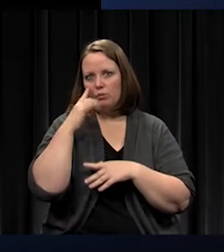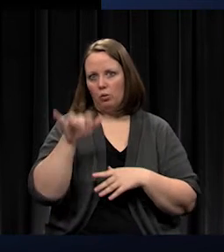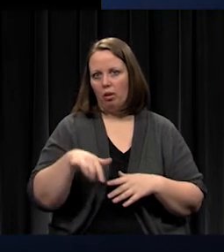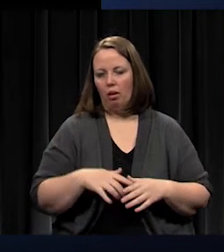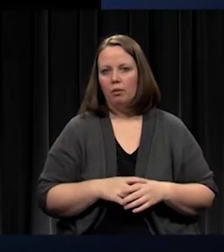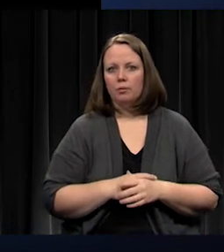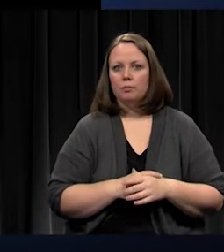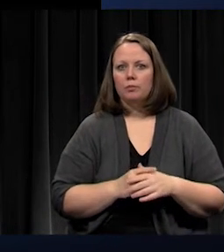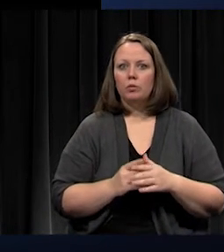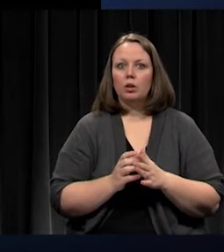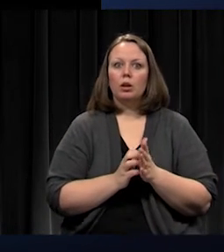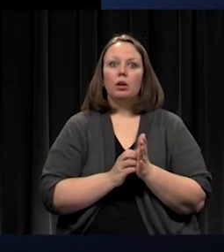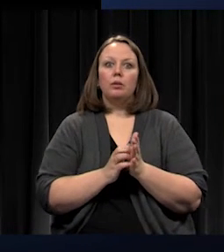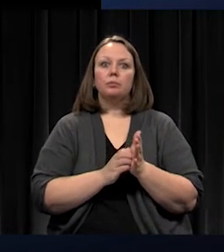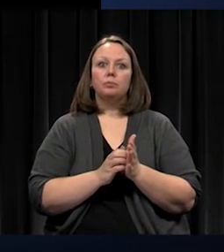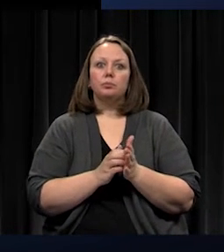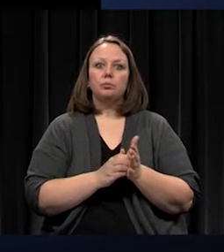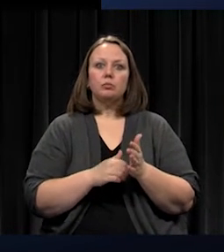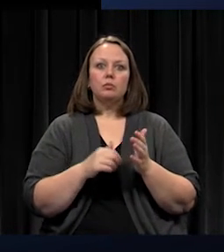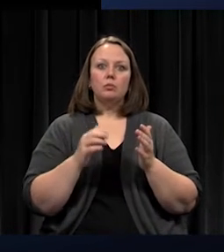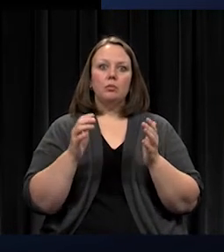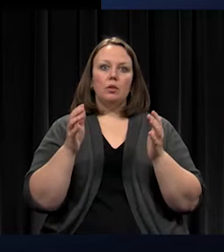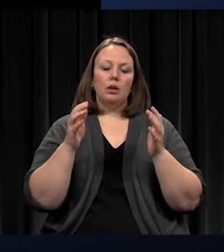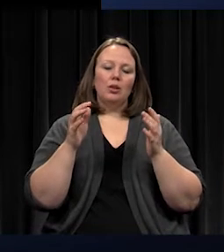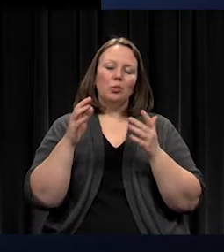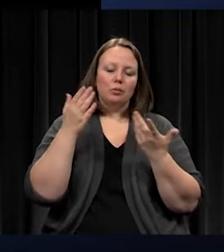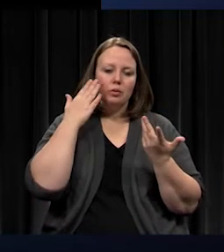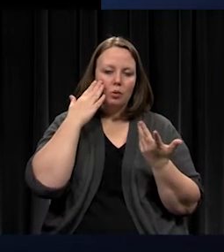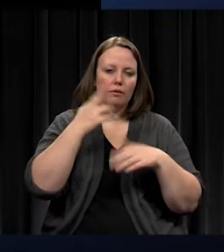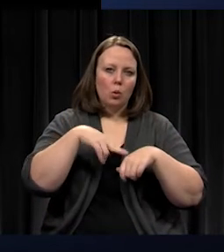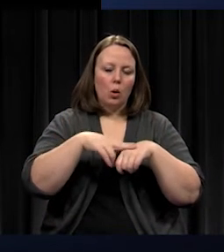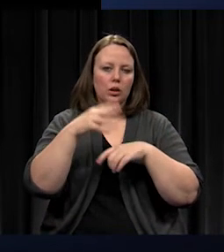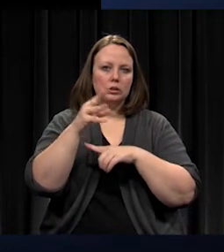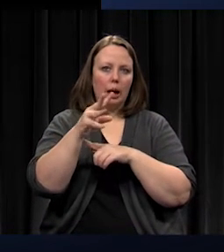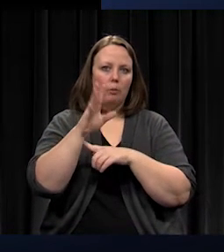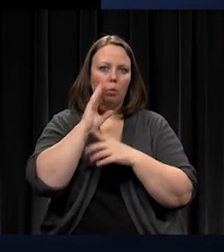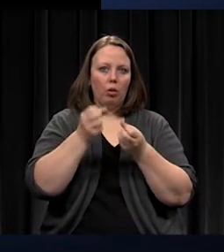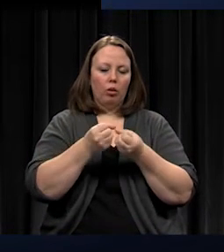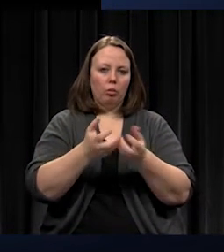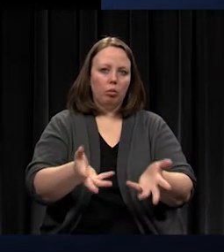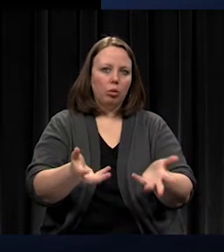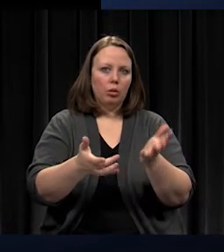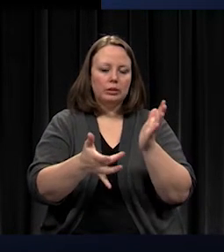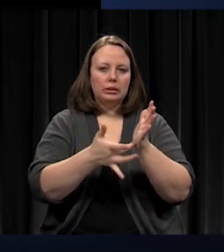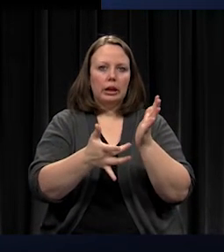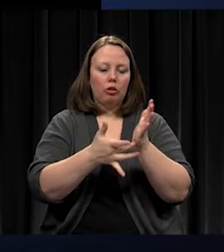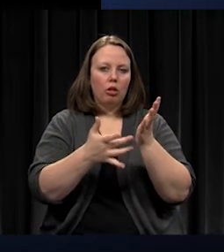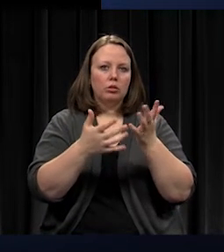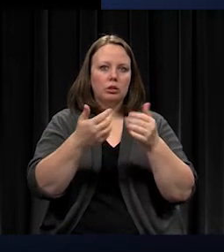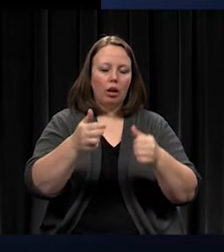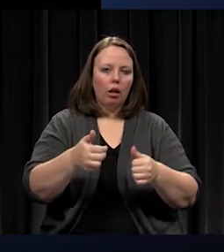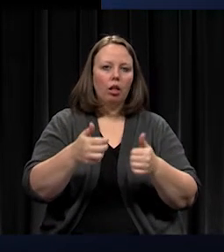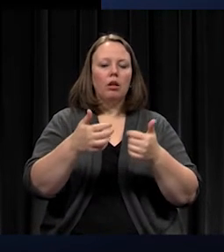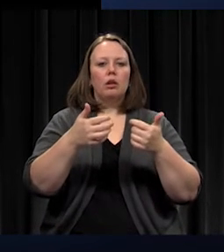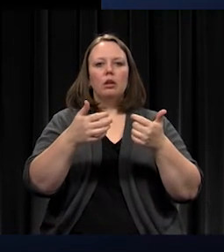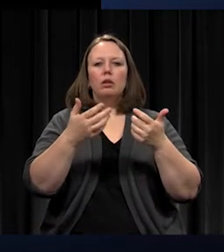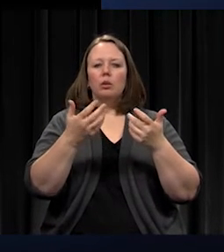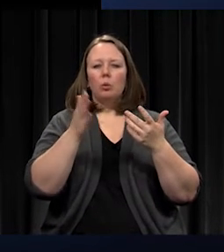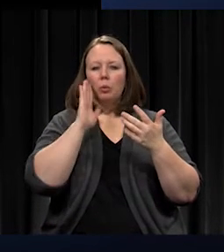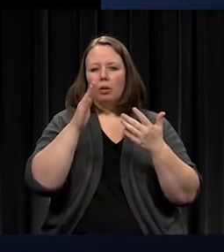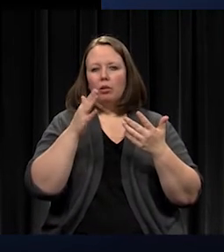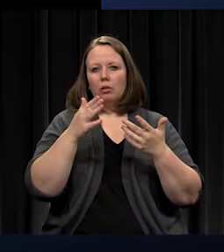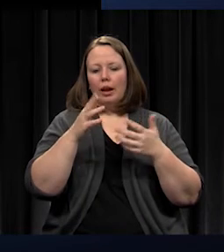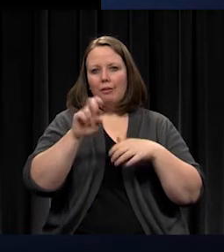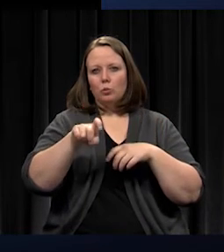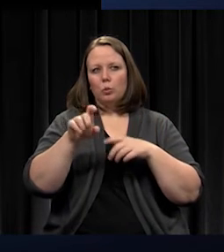systems advanced. So they're always within a five year technology plan, have replacements and upgrades to plan